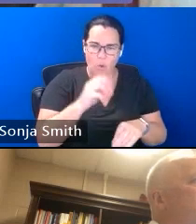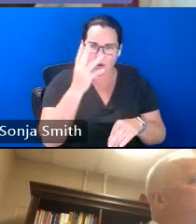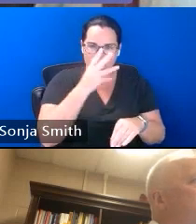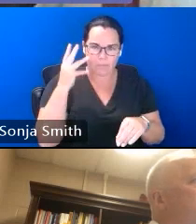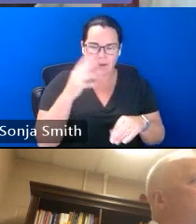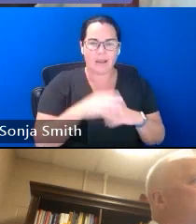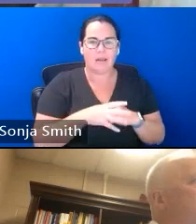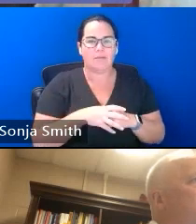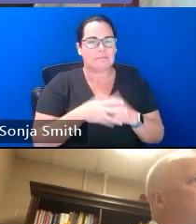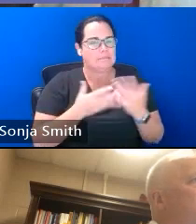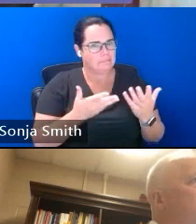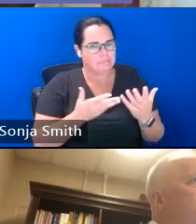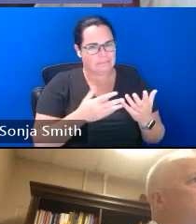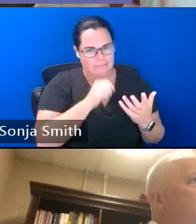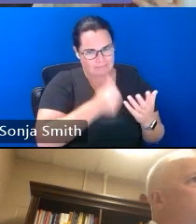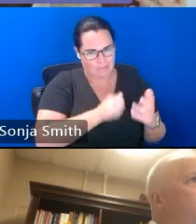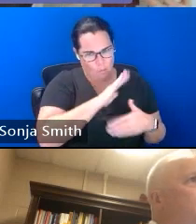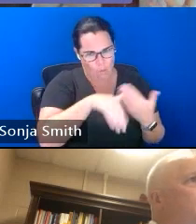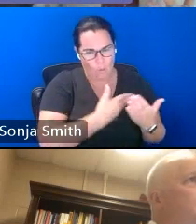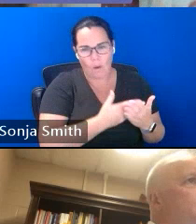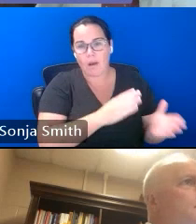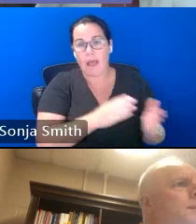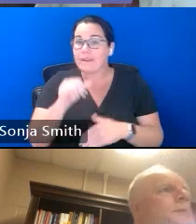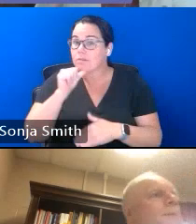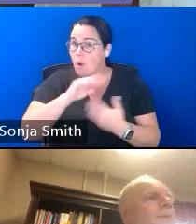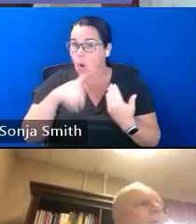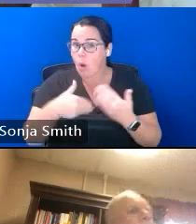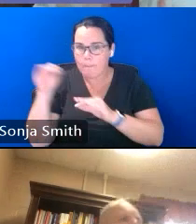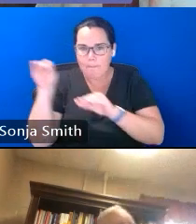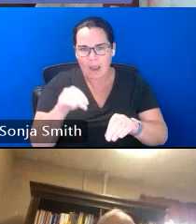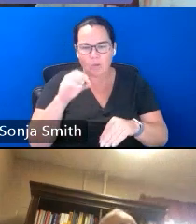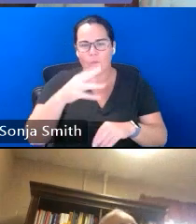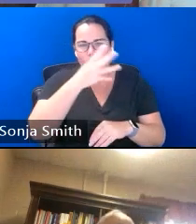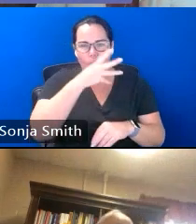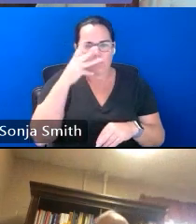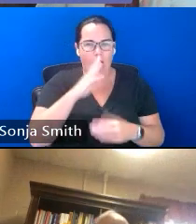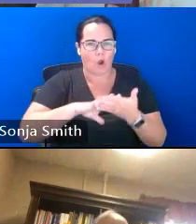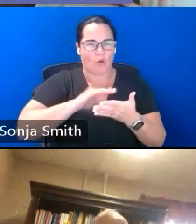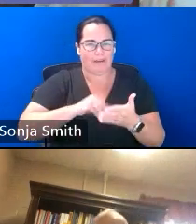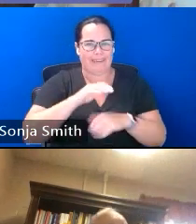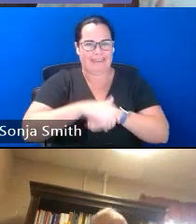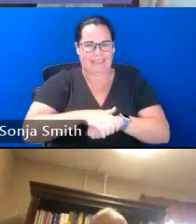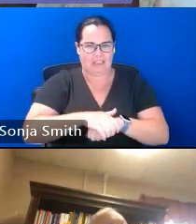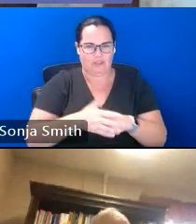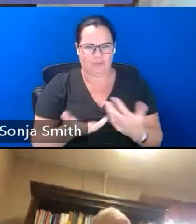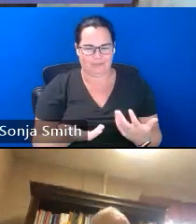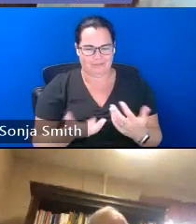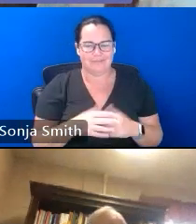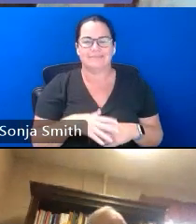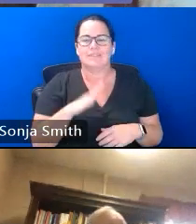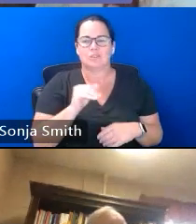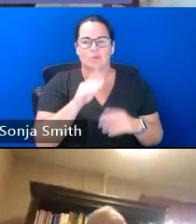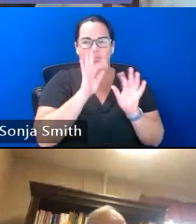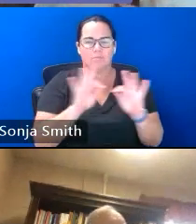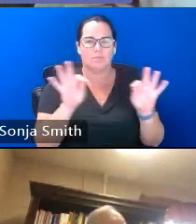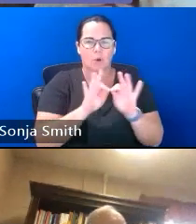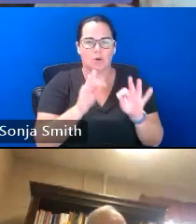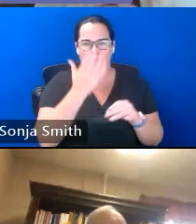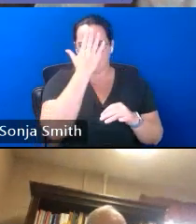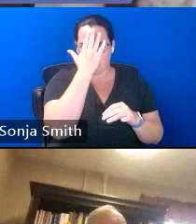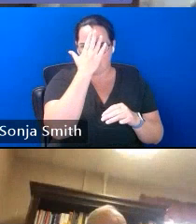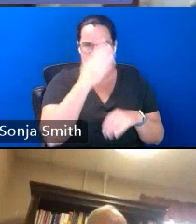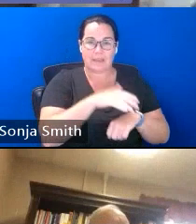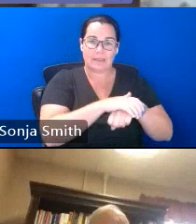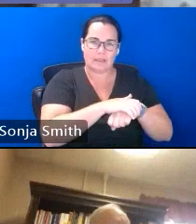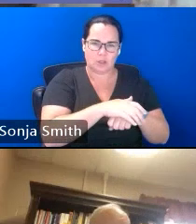migrant students are english learners um so i just like to put that out there but i think it's important to know who our english learners are and